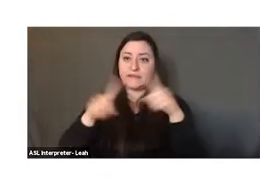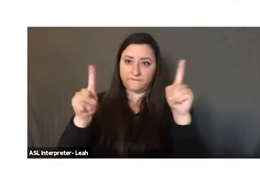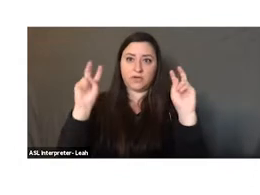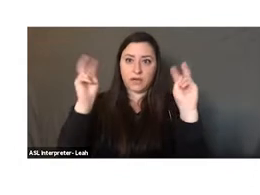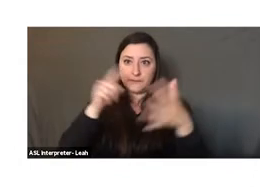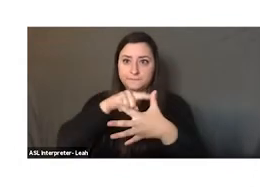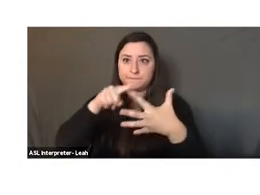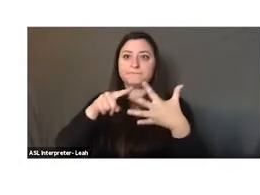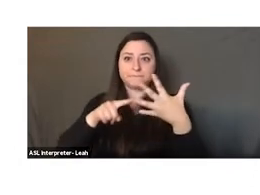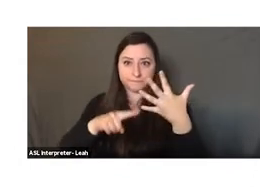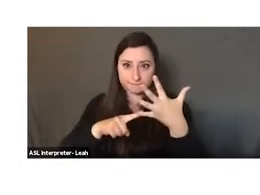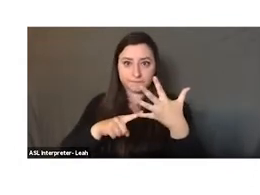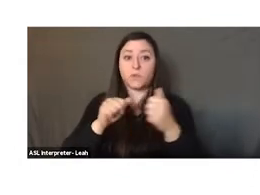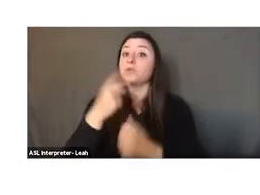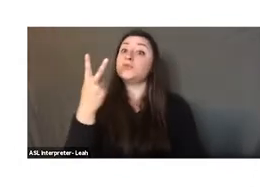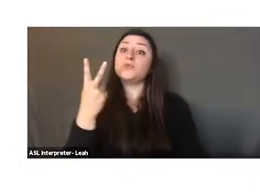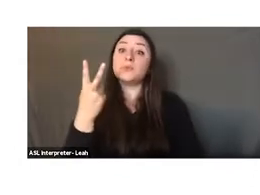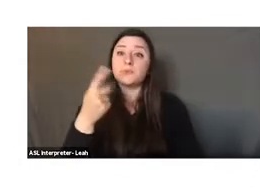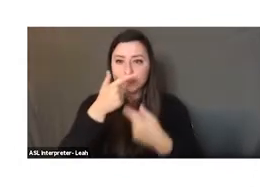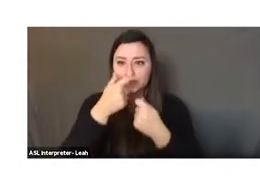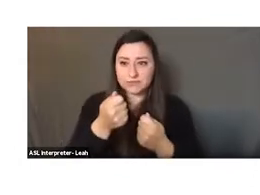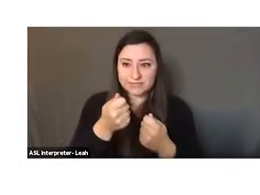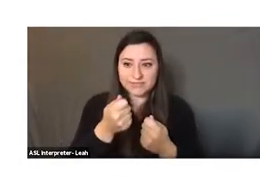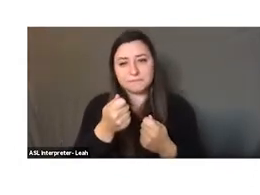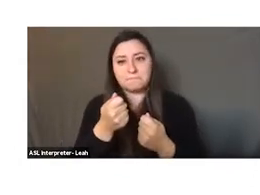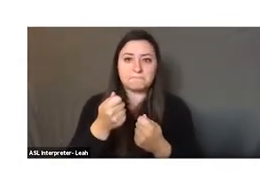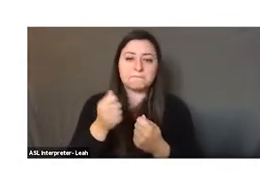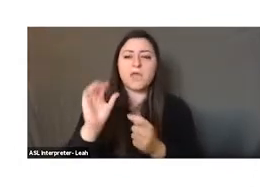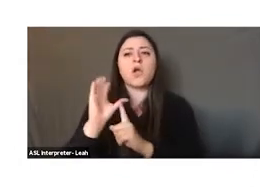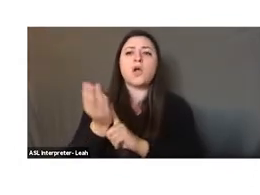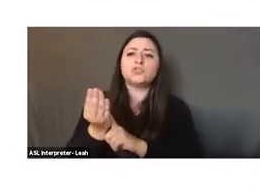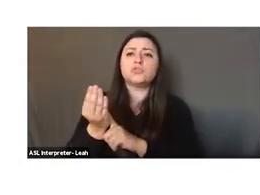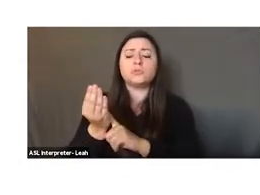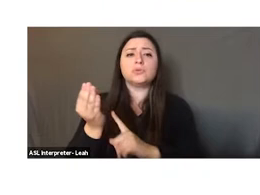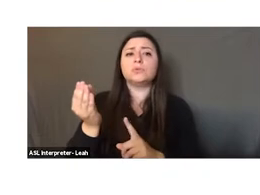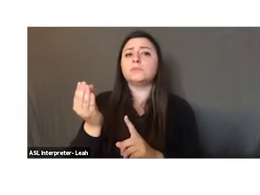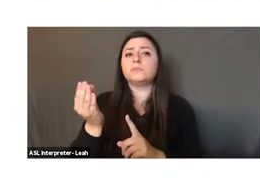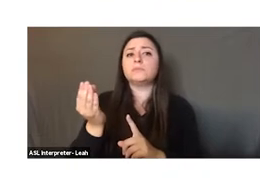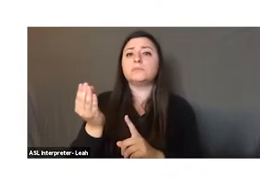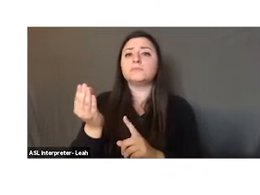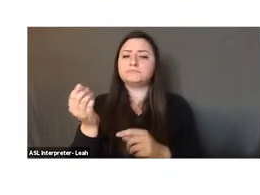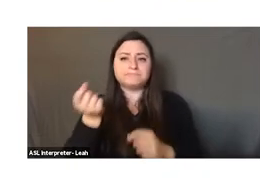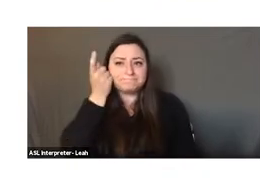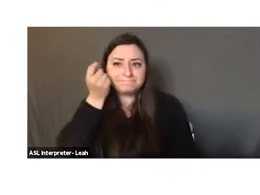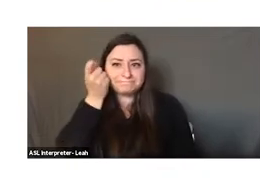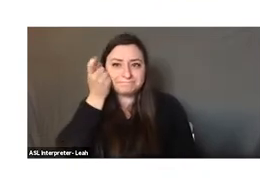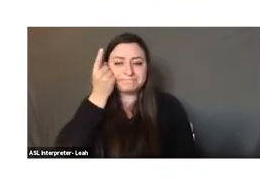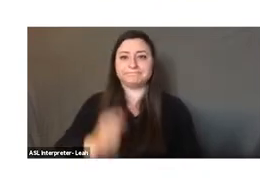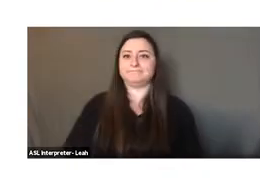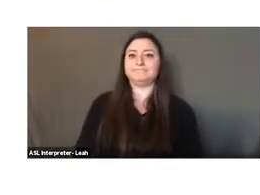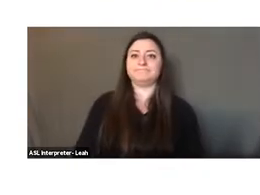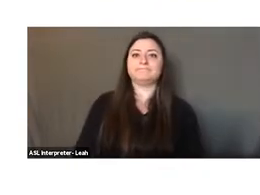with two very interesting, let's say, cultural insights. I'm going to